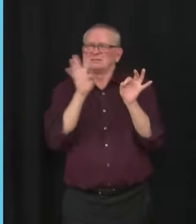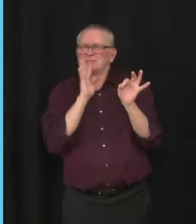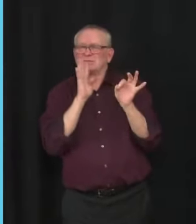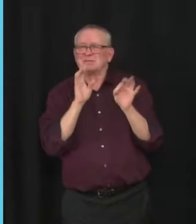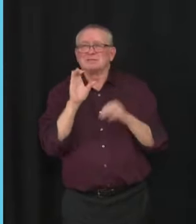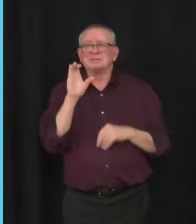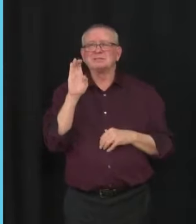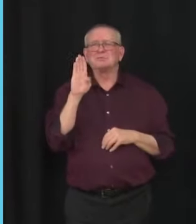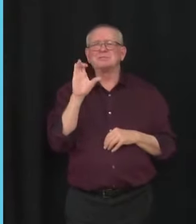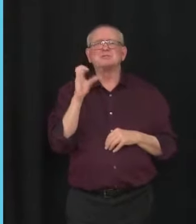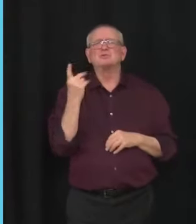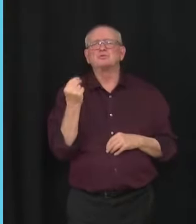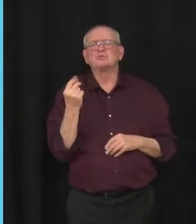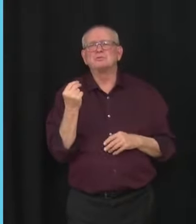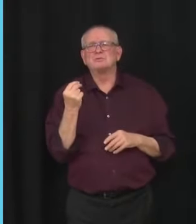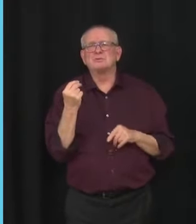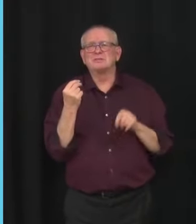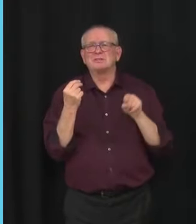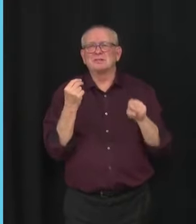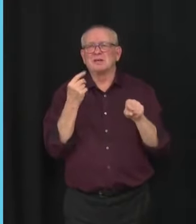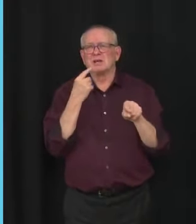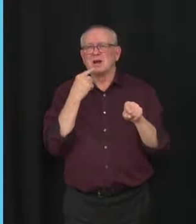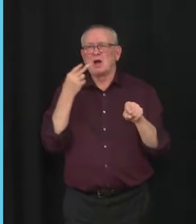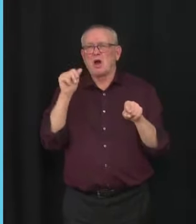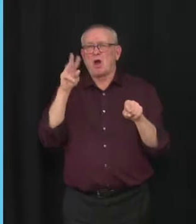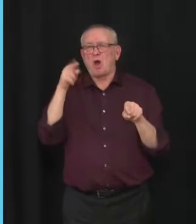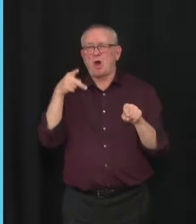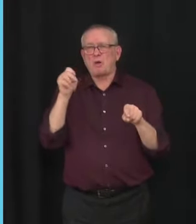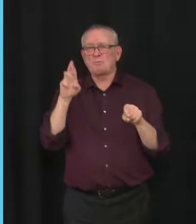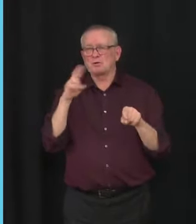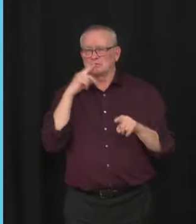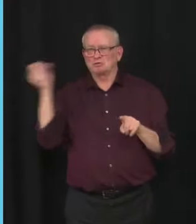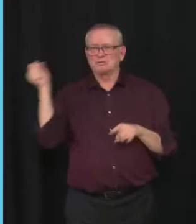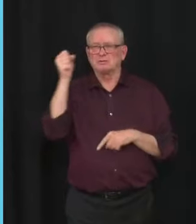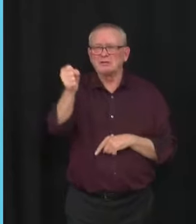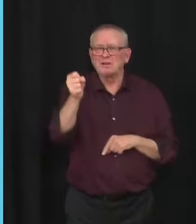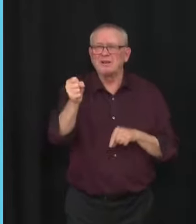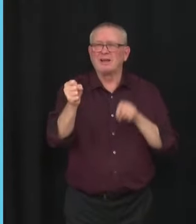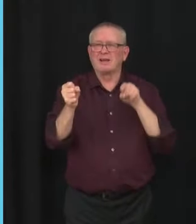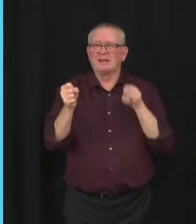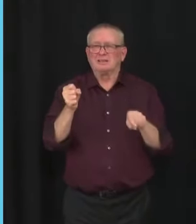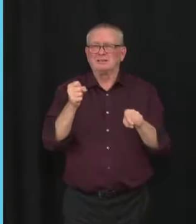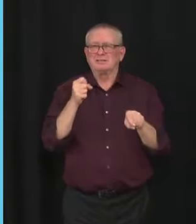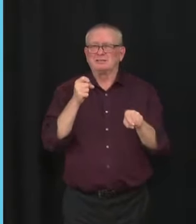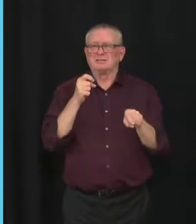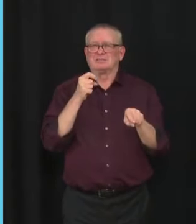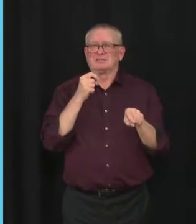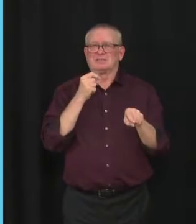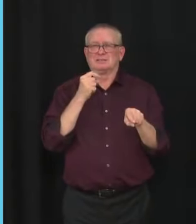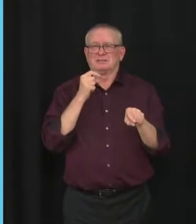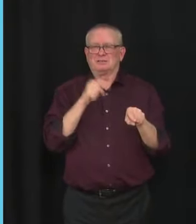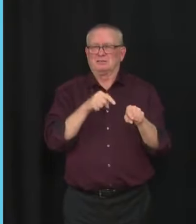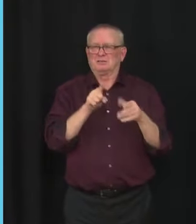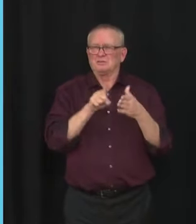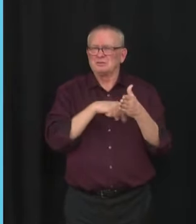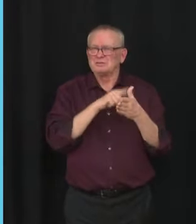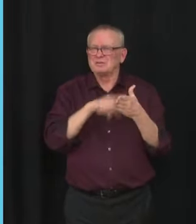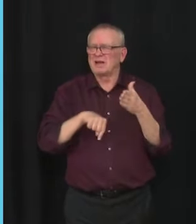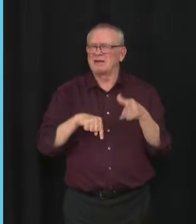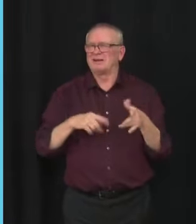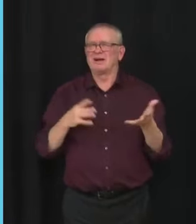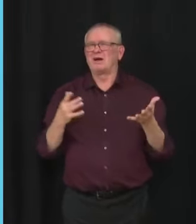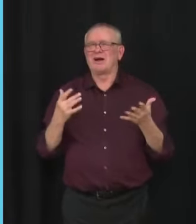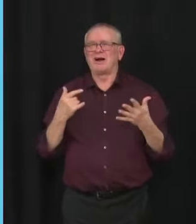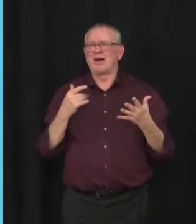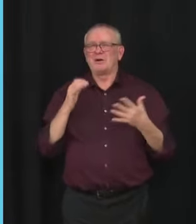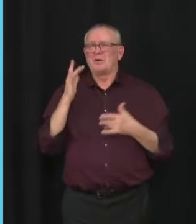sustain his four houses in which he lives as an environmental hypocrite. So I don't understand why the CBC is rushing to the defense